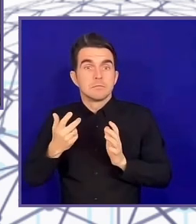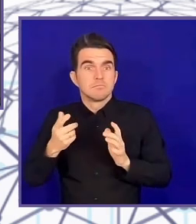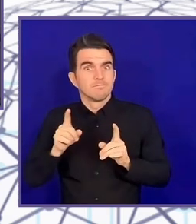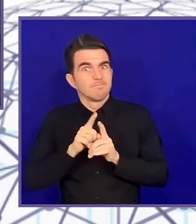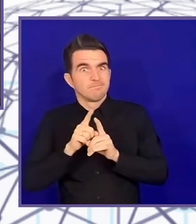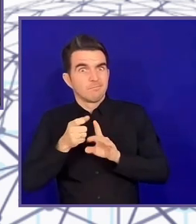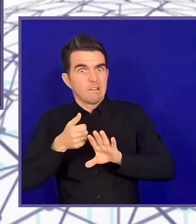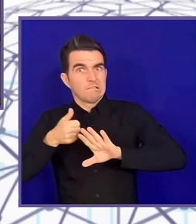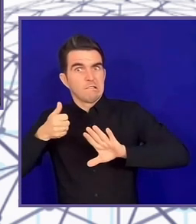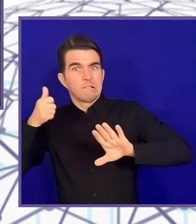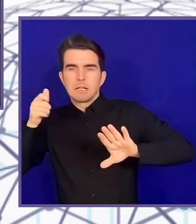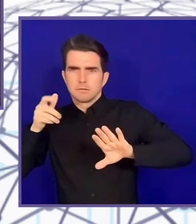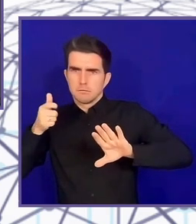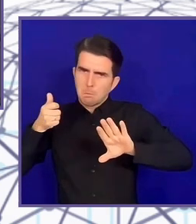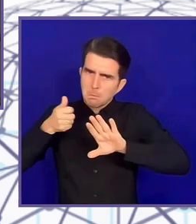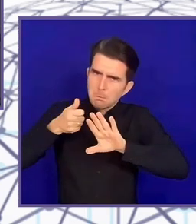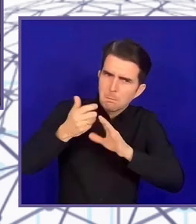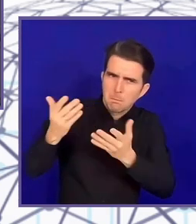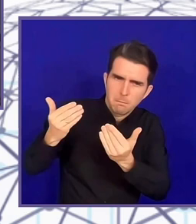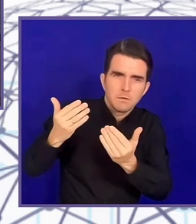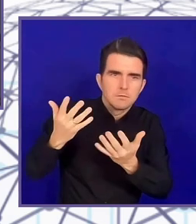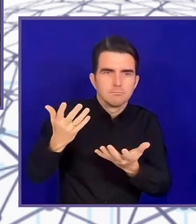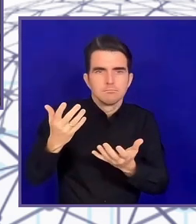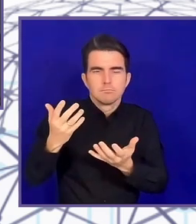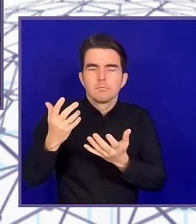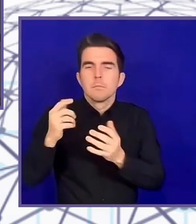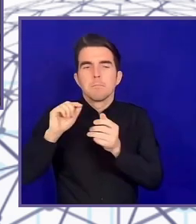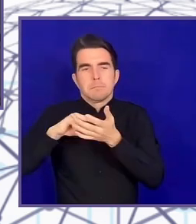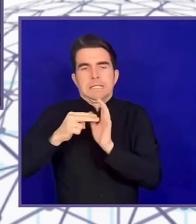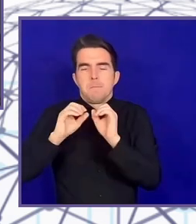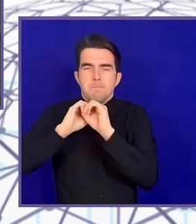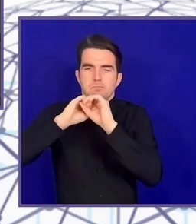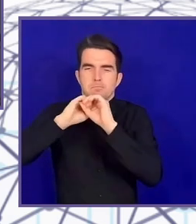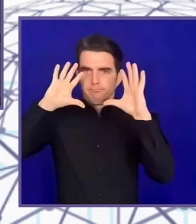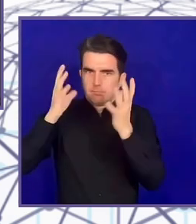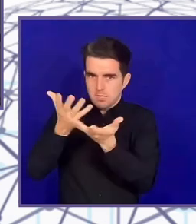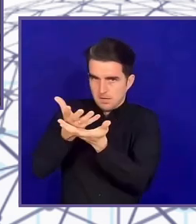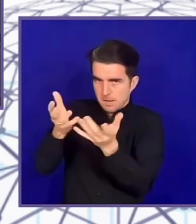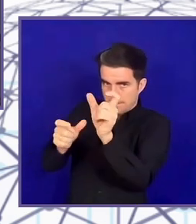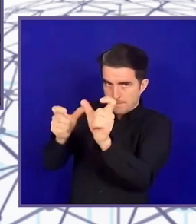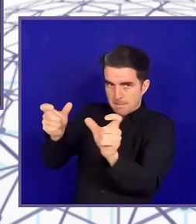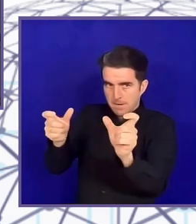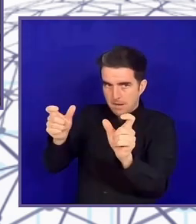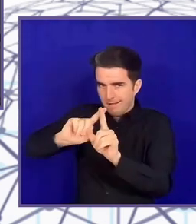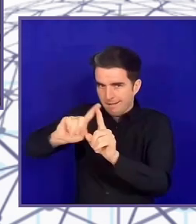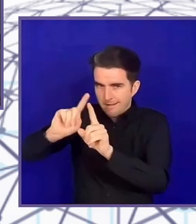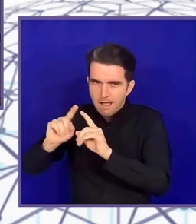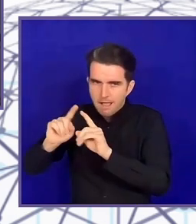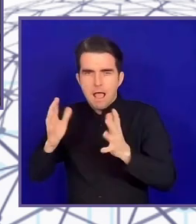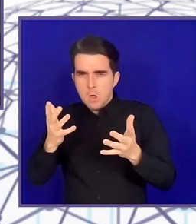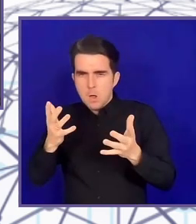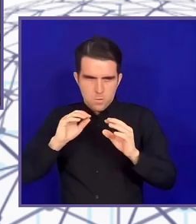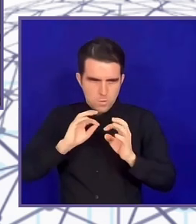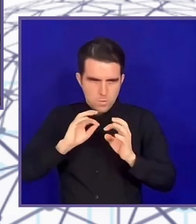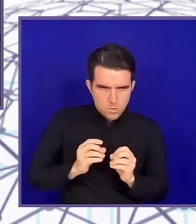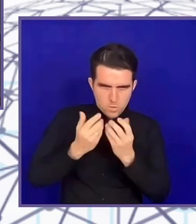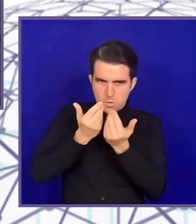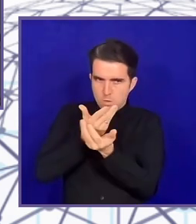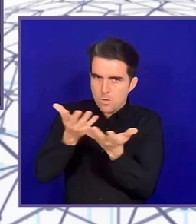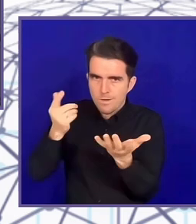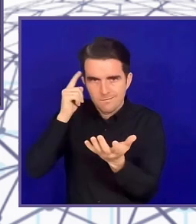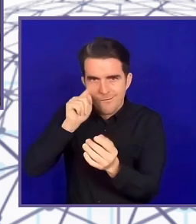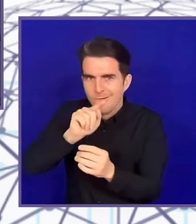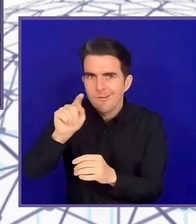what they need. There are some young researchers that I'm working with who are looking to user test